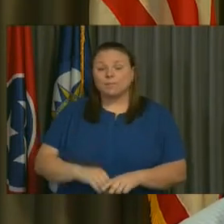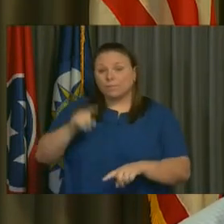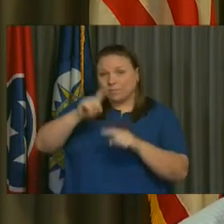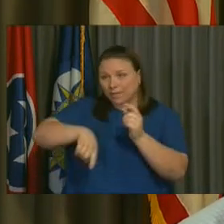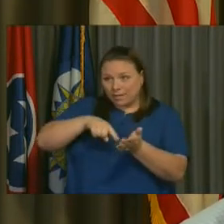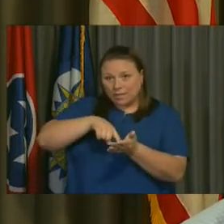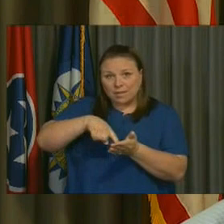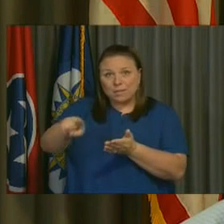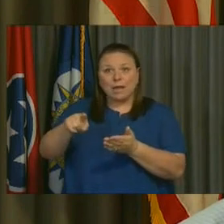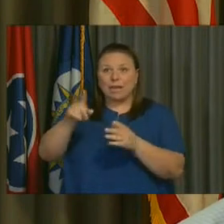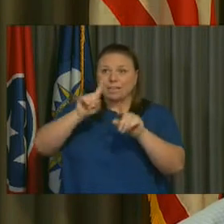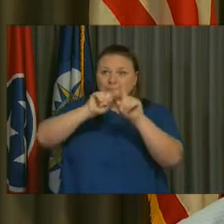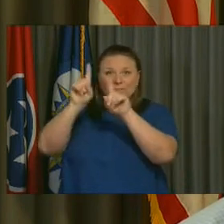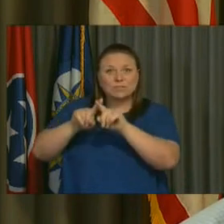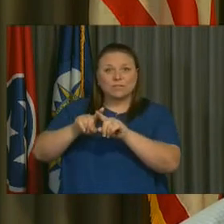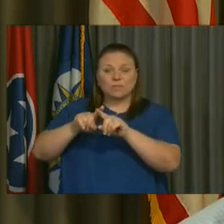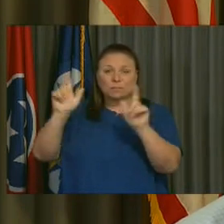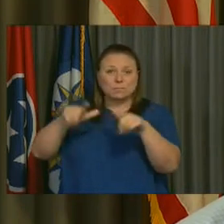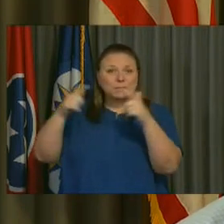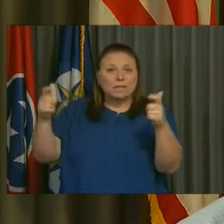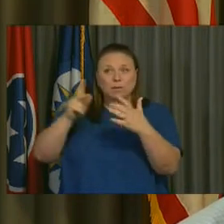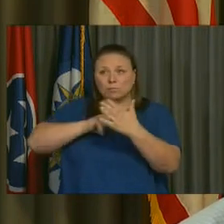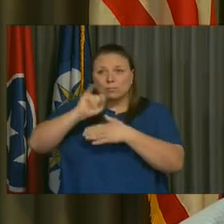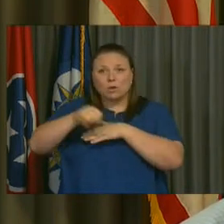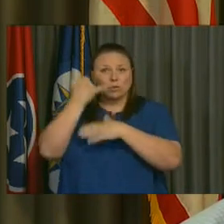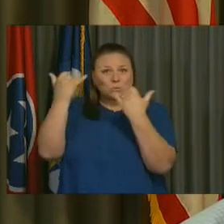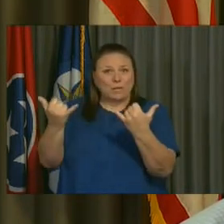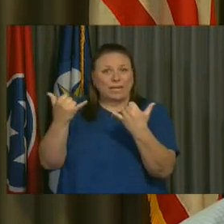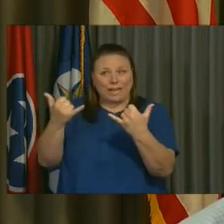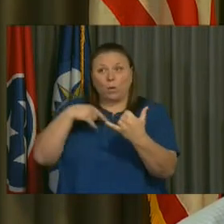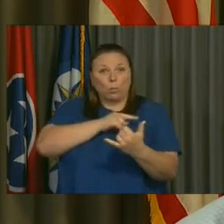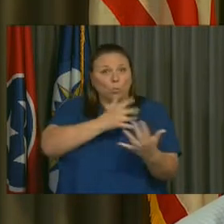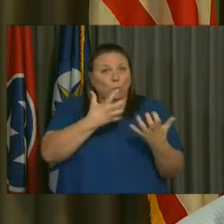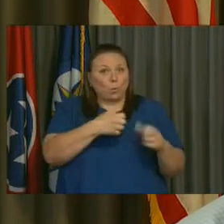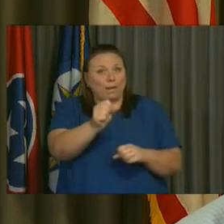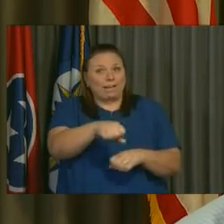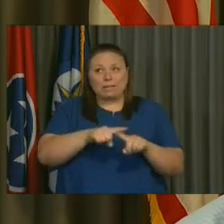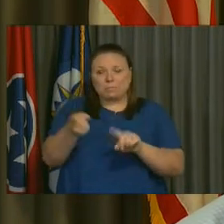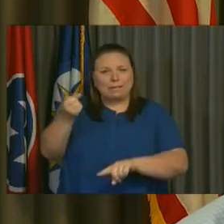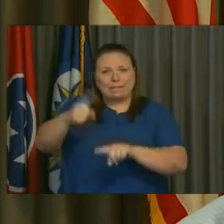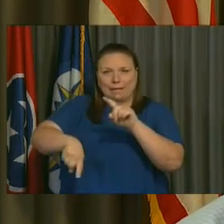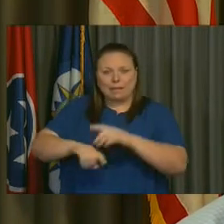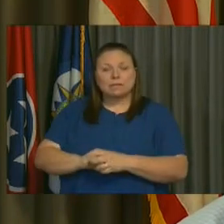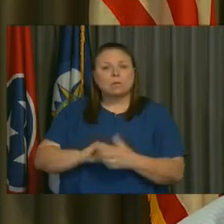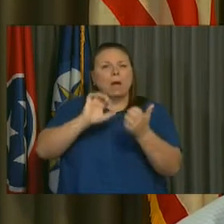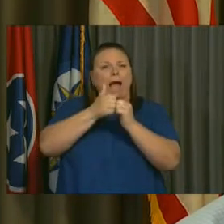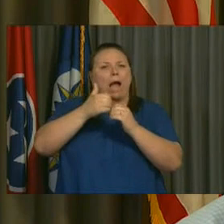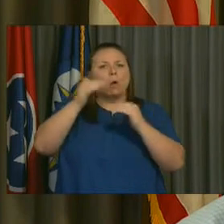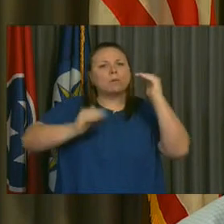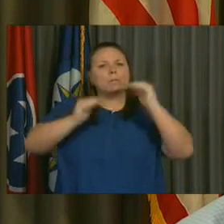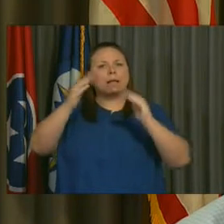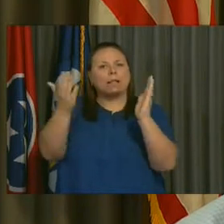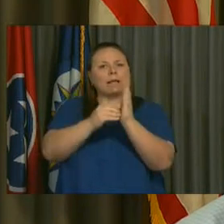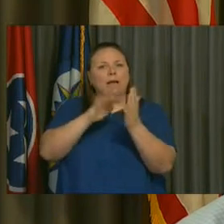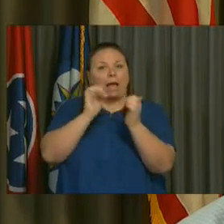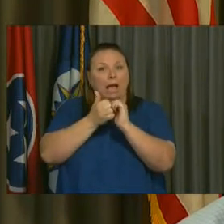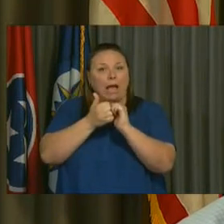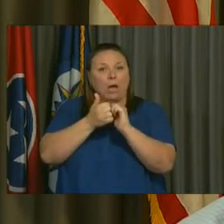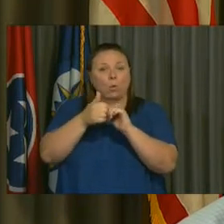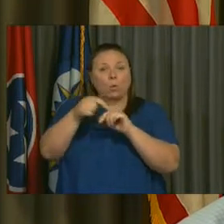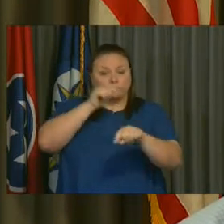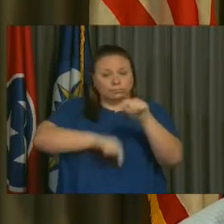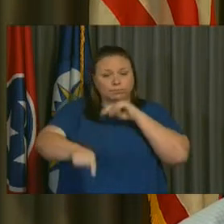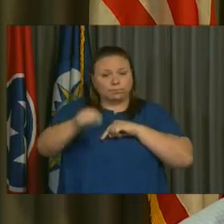the money on capital projects right now that we would like to. And how do we get to a balanced budget? Slow down,